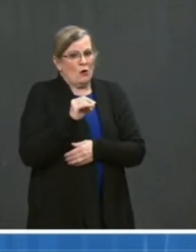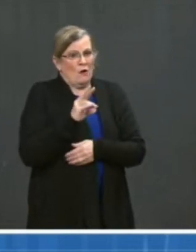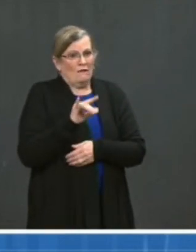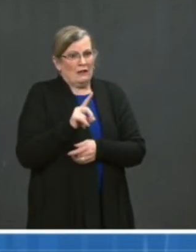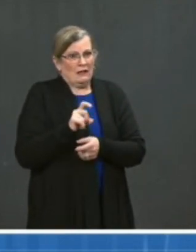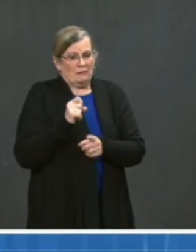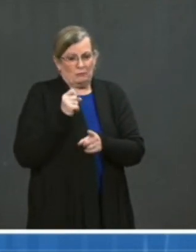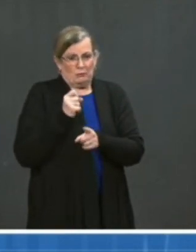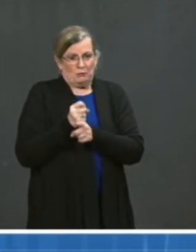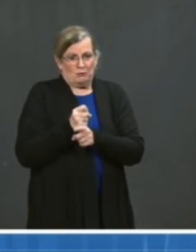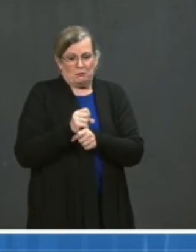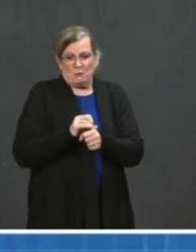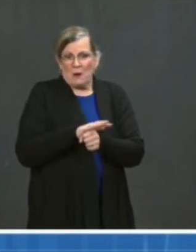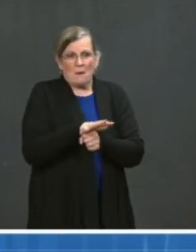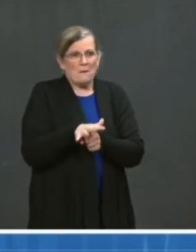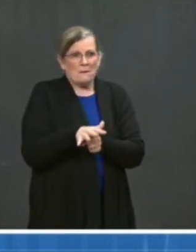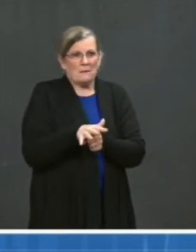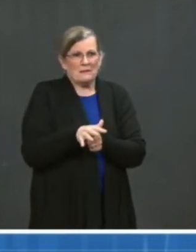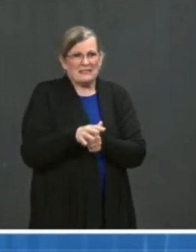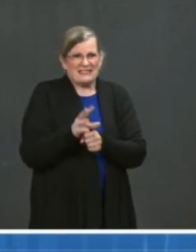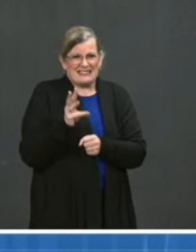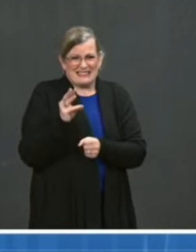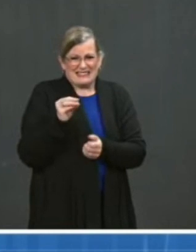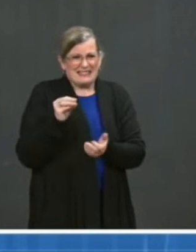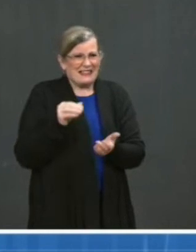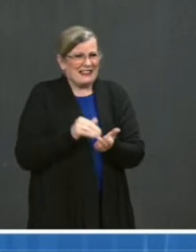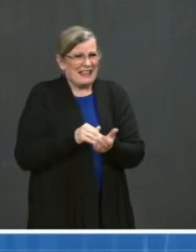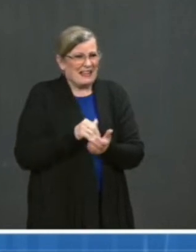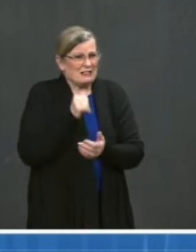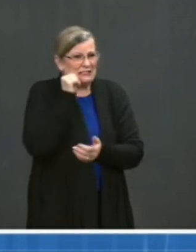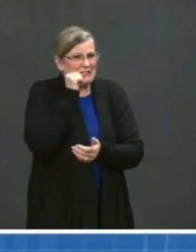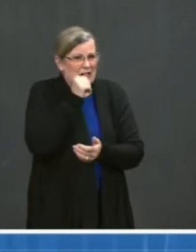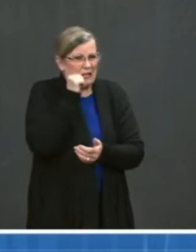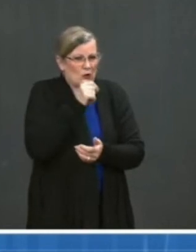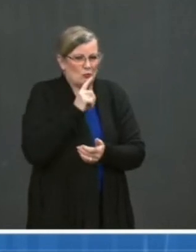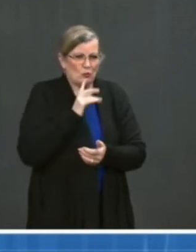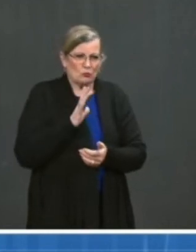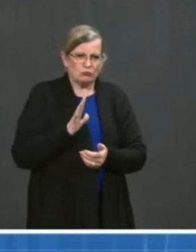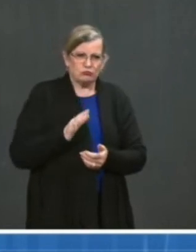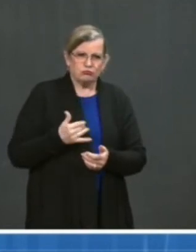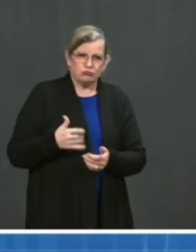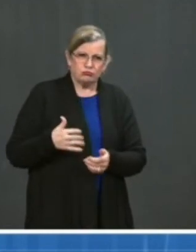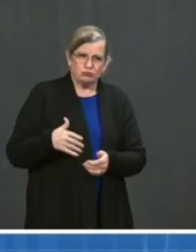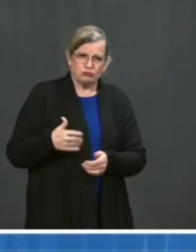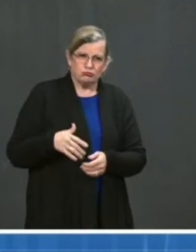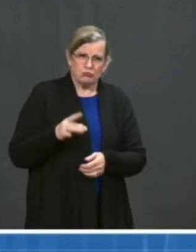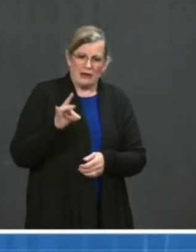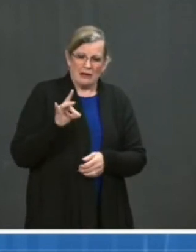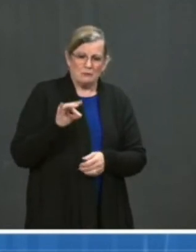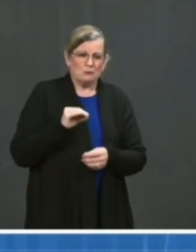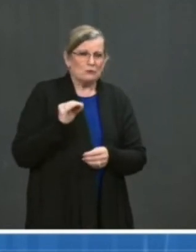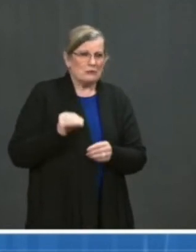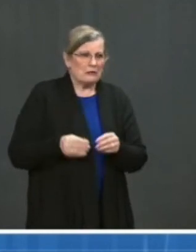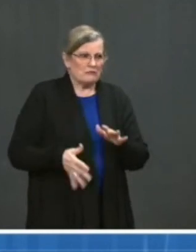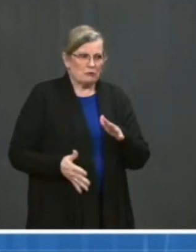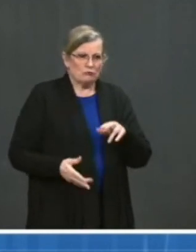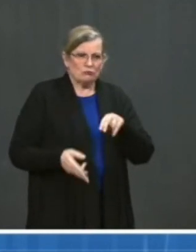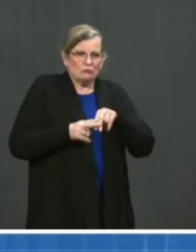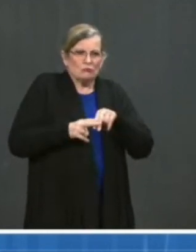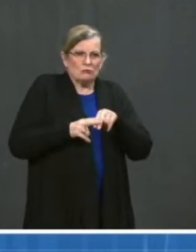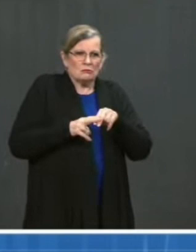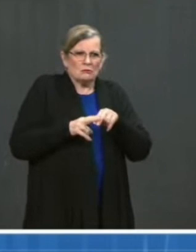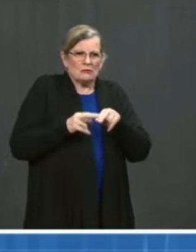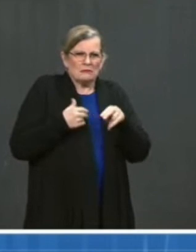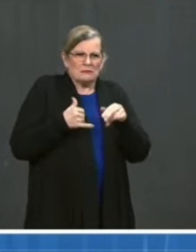our numbers continue to increase. We have an increase of 8 percent today. I still continue to worry